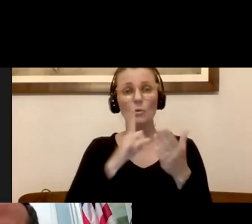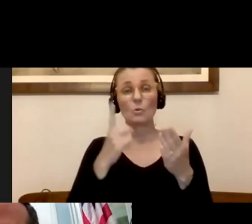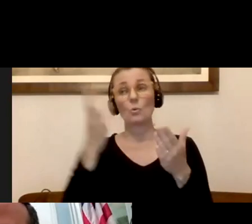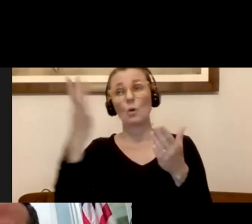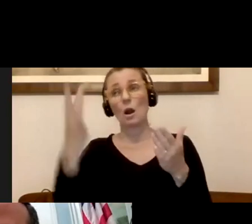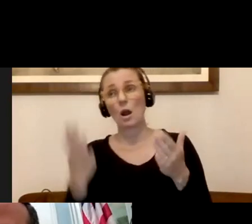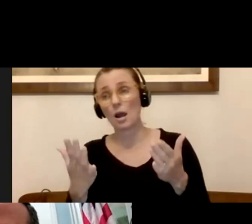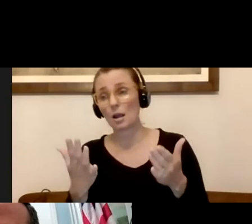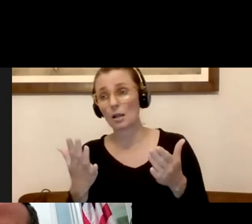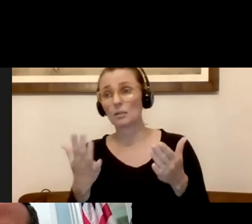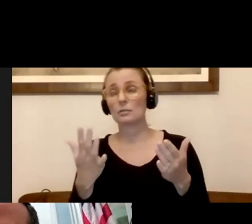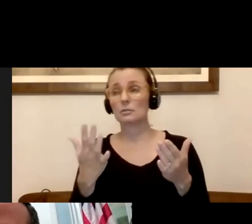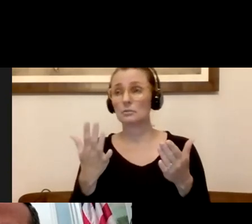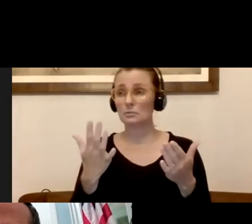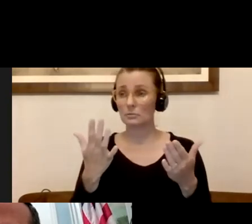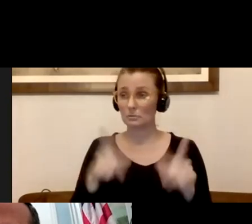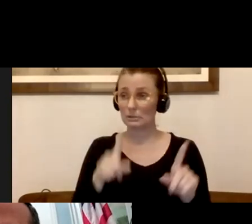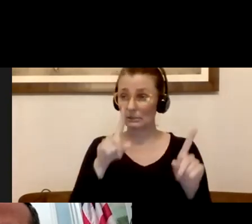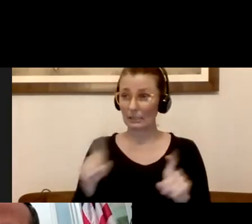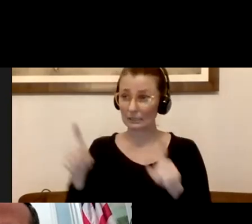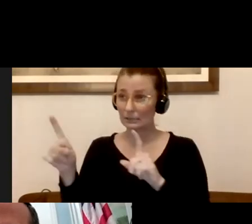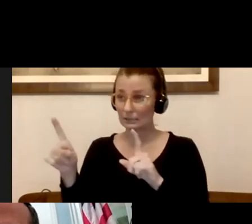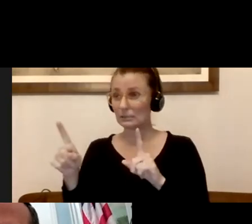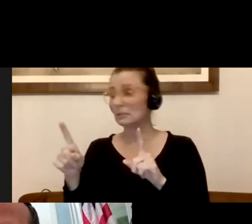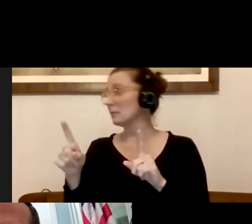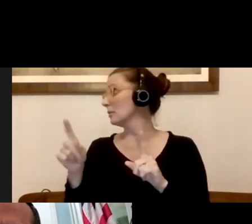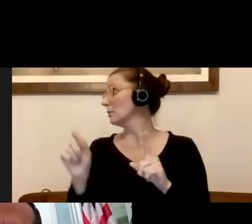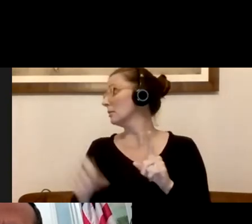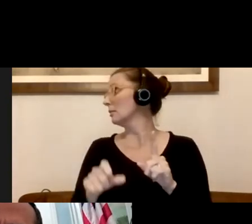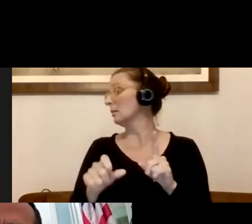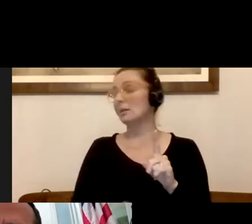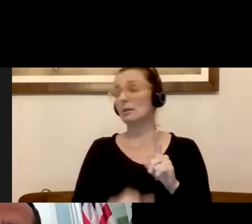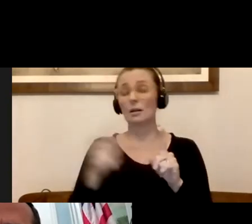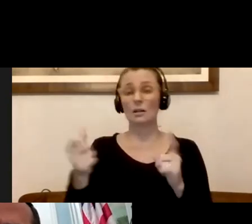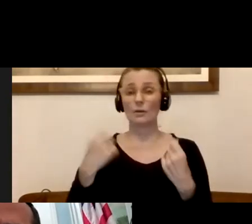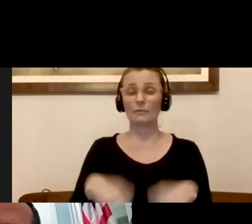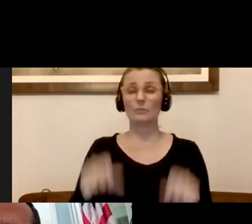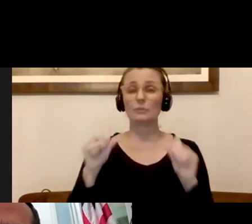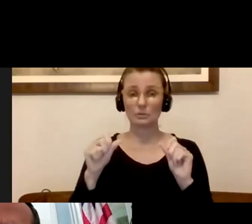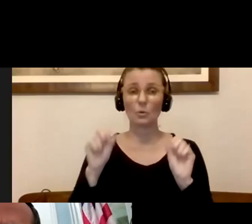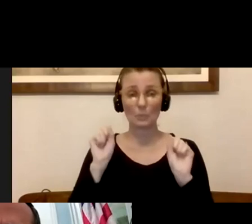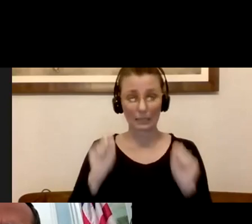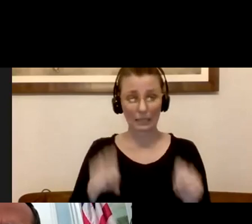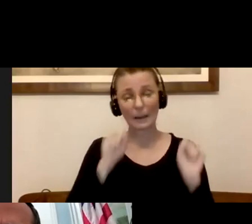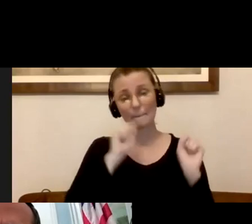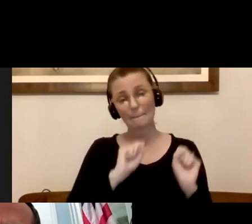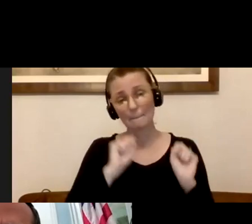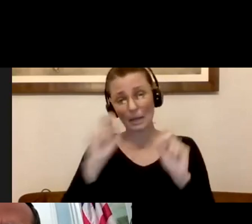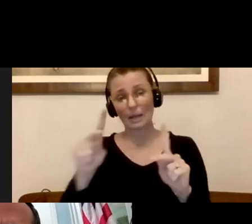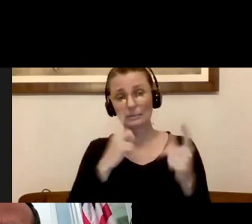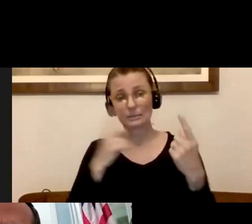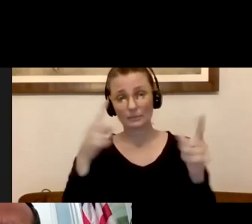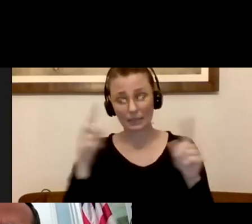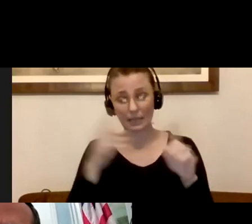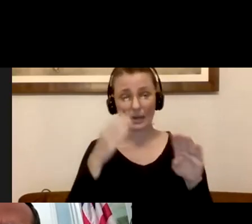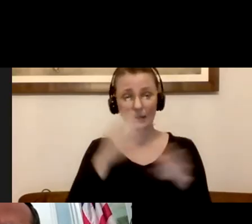the testing, as well as what other efforts we can do to put forward so that we are able to come back out of this together, as the mayor has